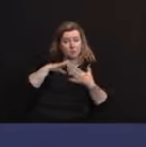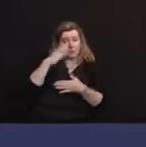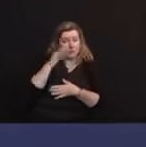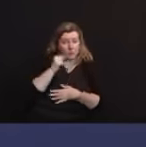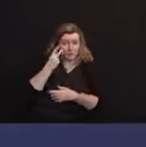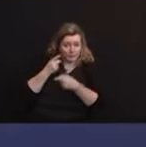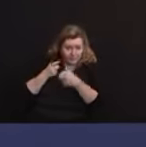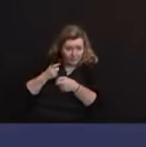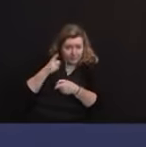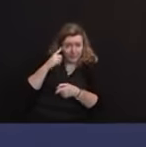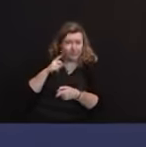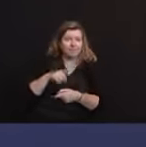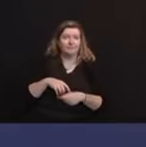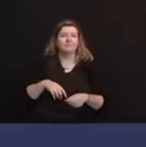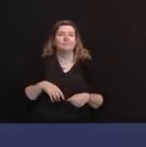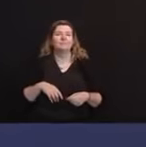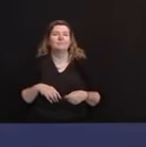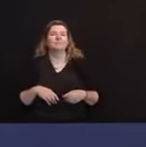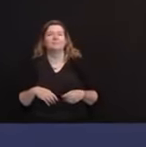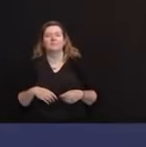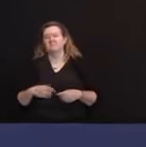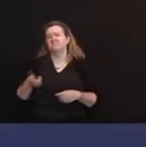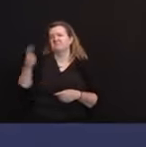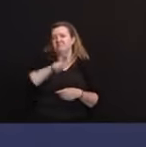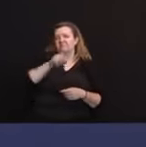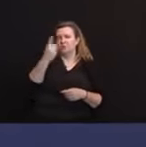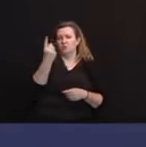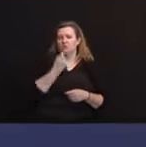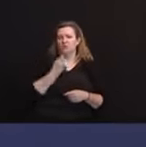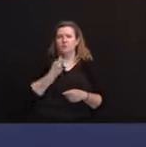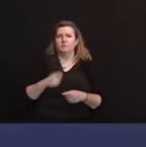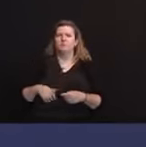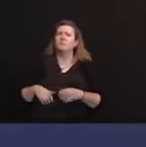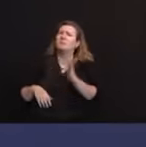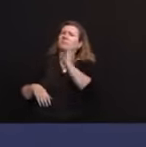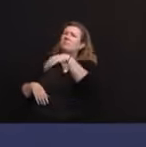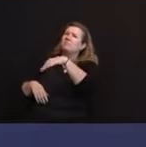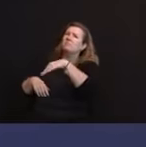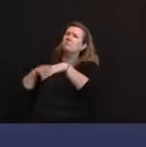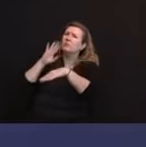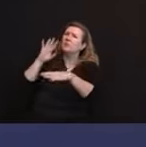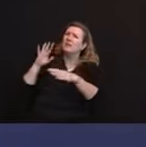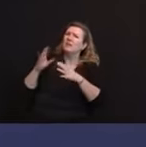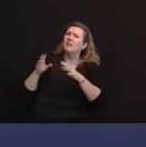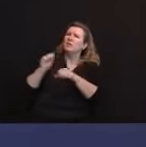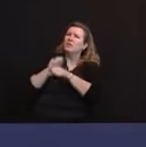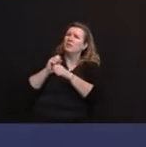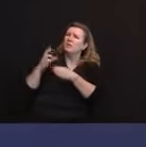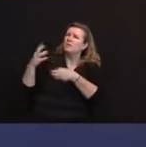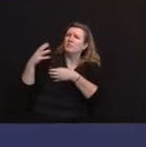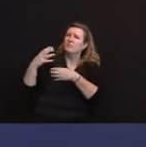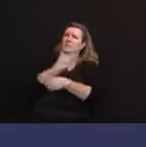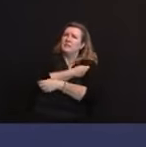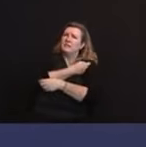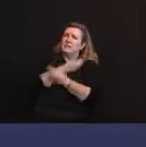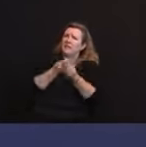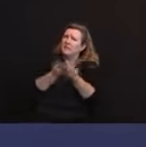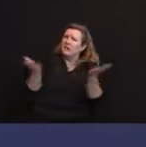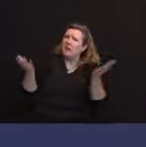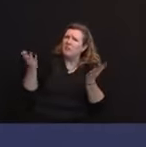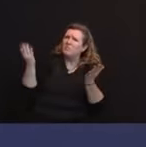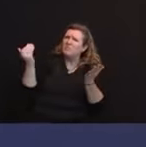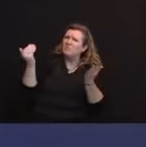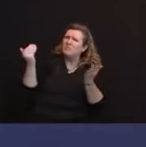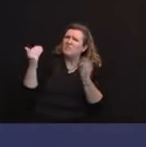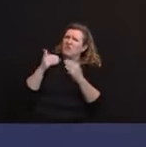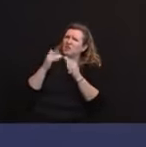Good morning. Good afternoon. Will the state include how many vaccines have been administered on the online dashboard so people can get